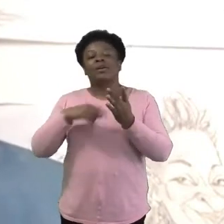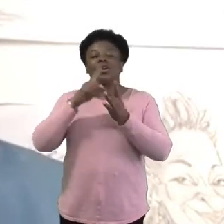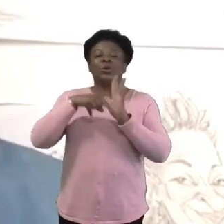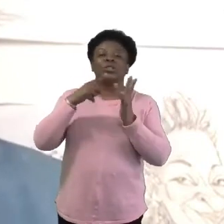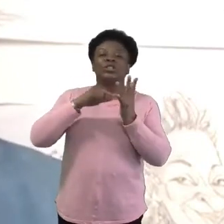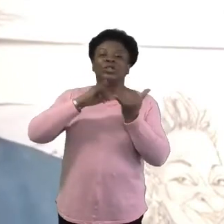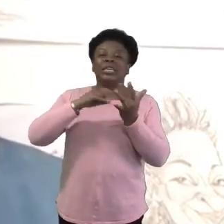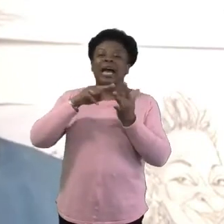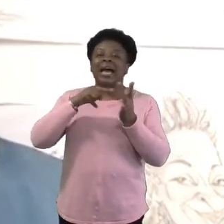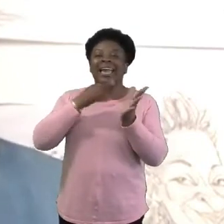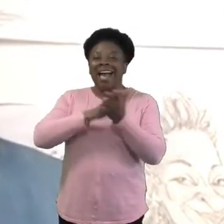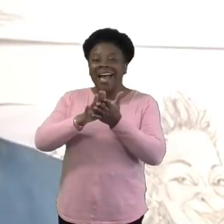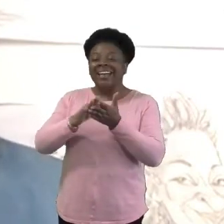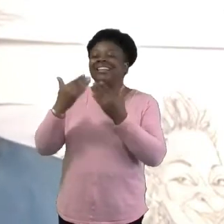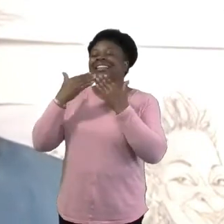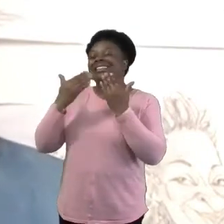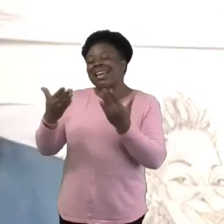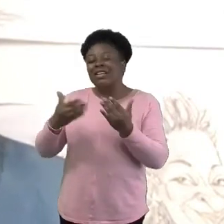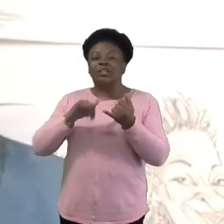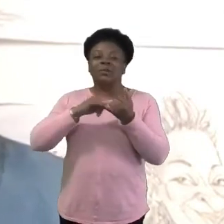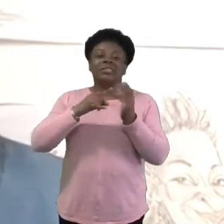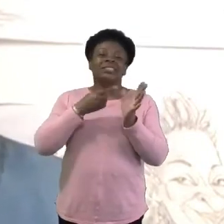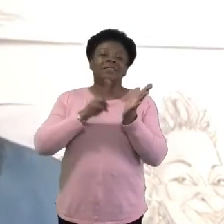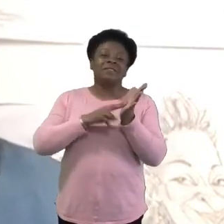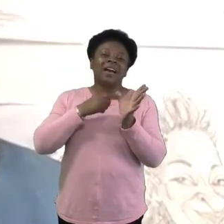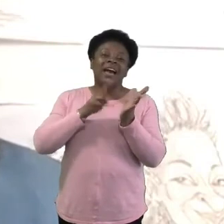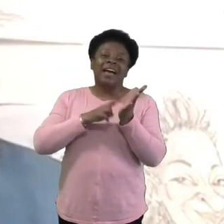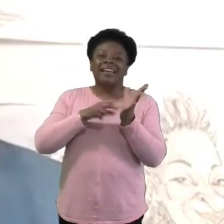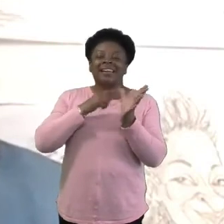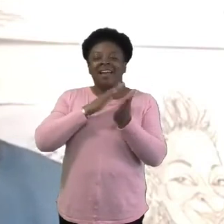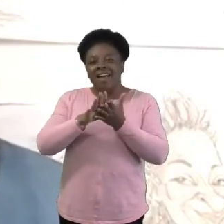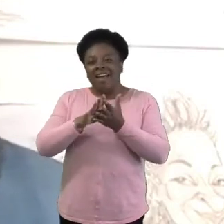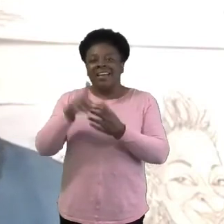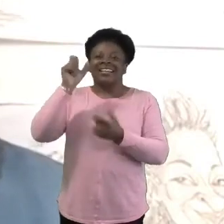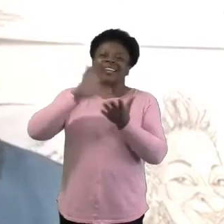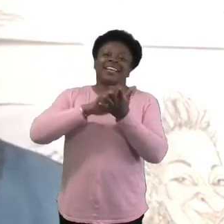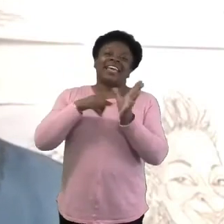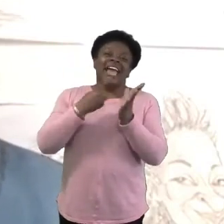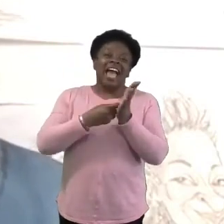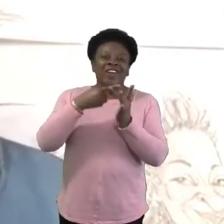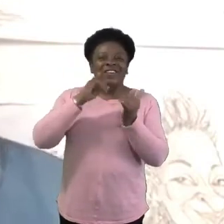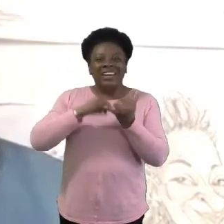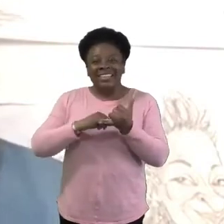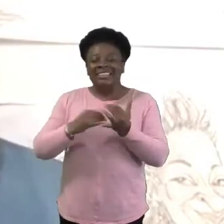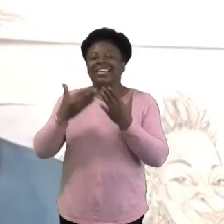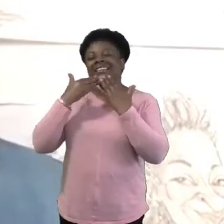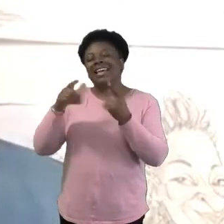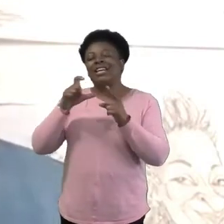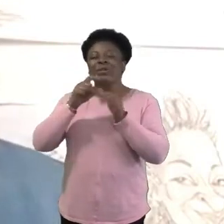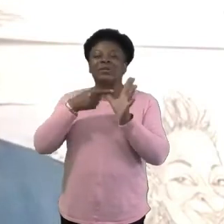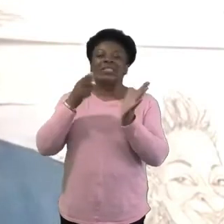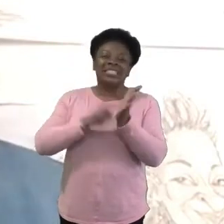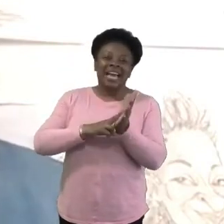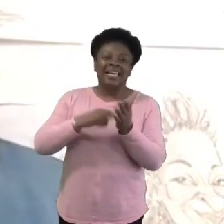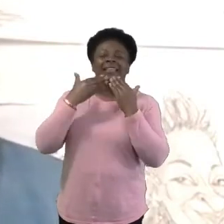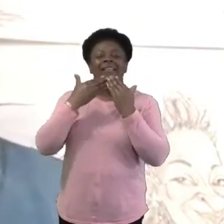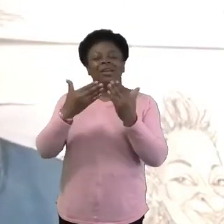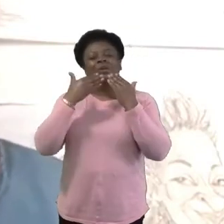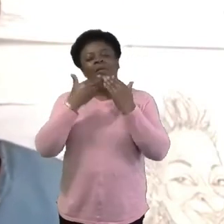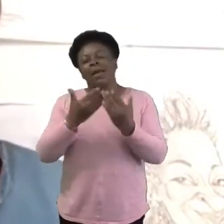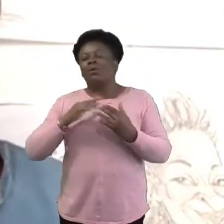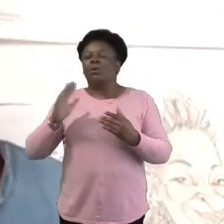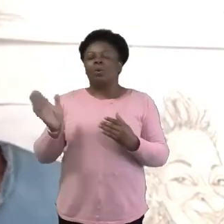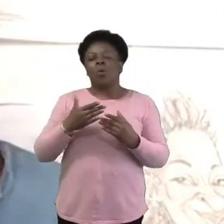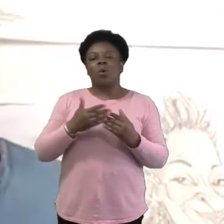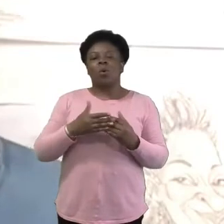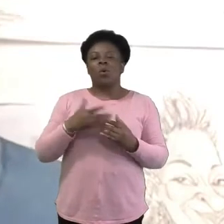that. Uh, Savannah. Thank you. Karis. Thank you, Dan. Thank you. It was great to have